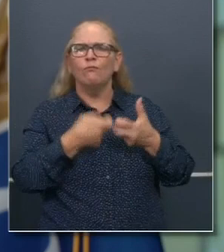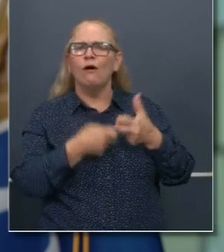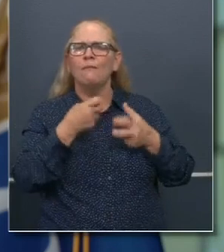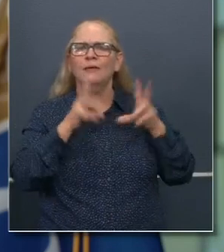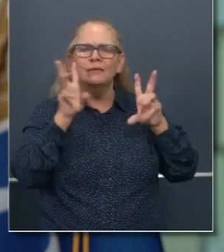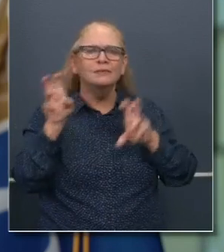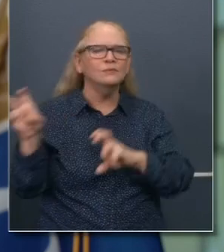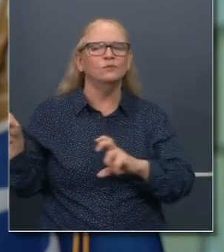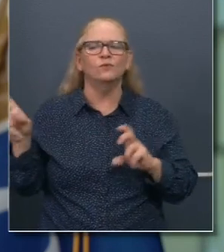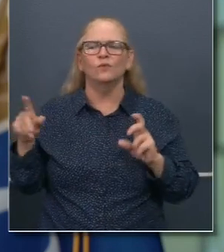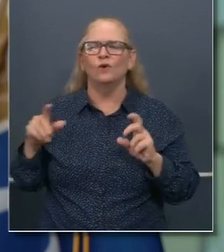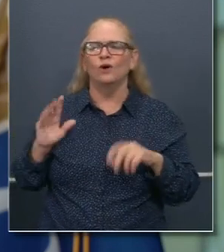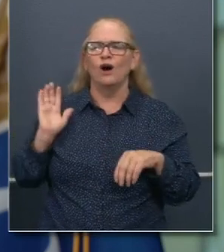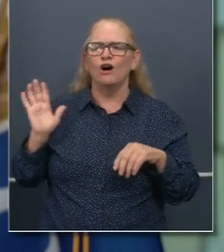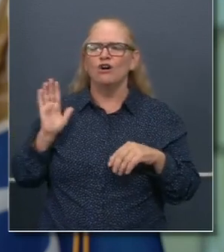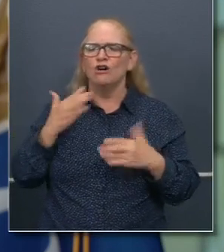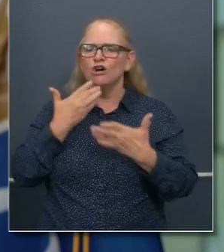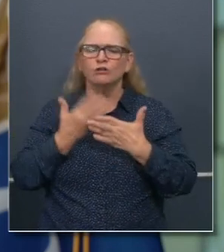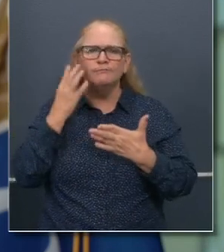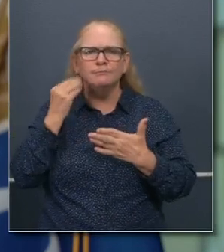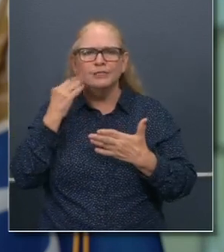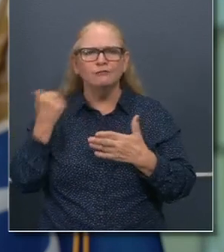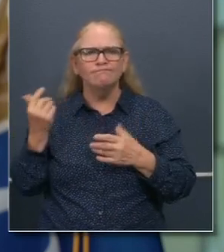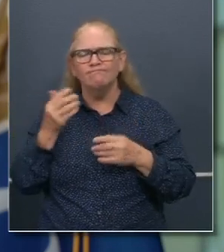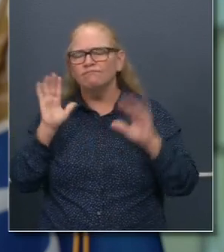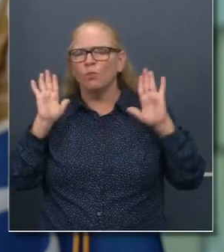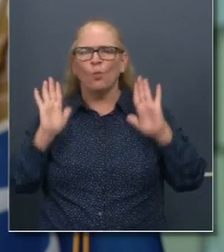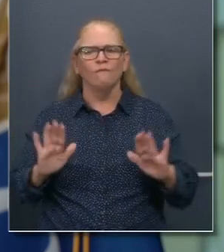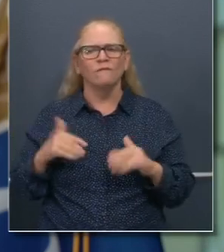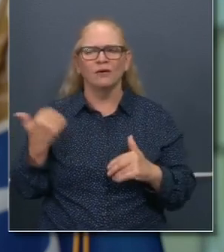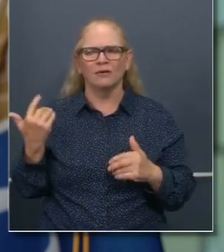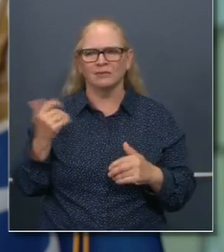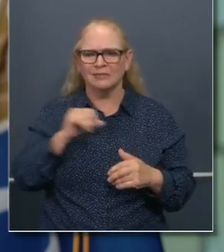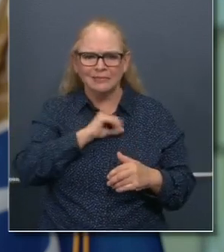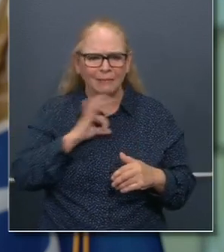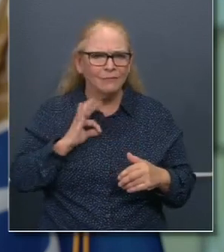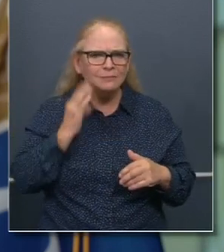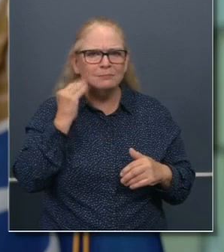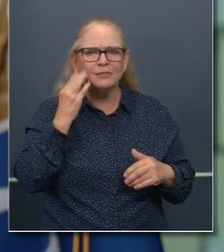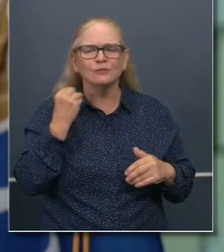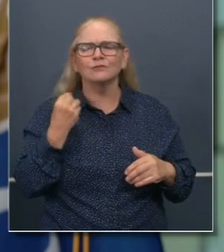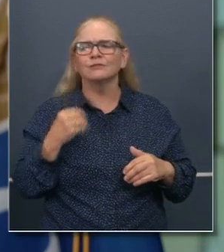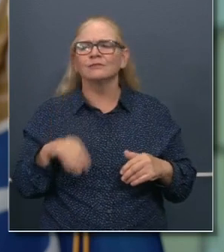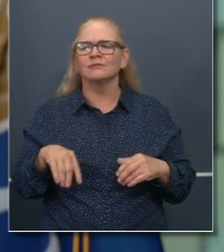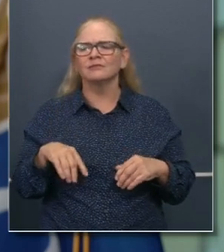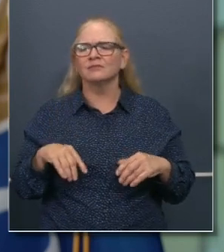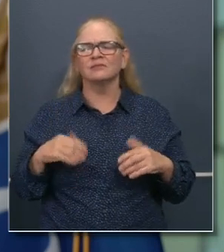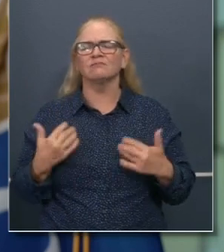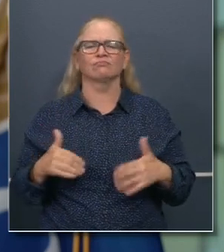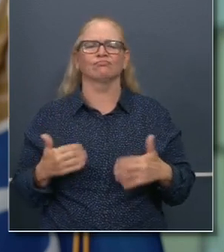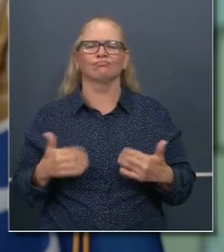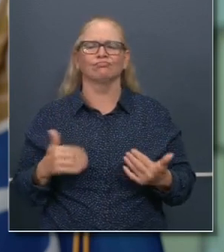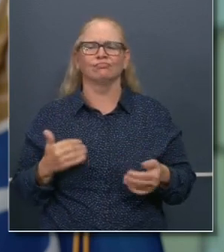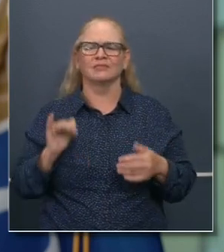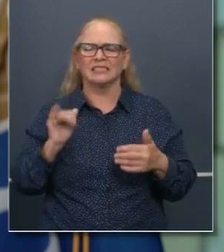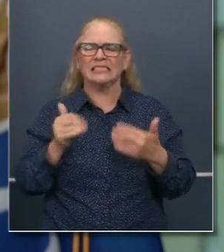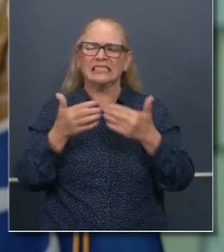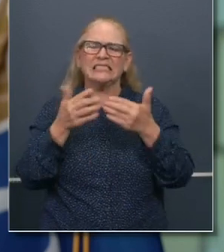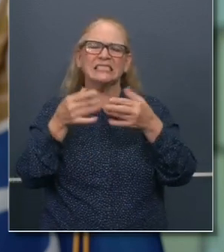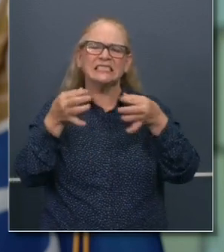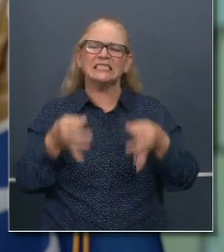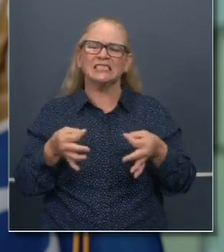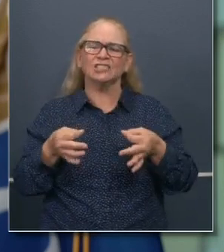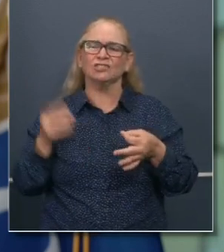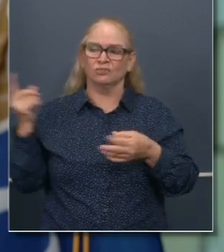executive experience, not just legislative experience, made it an easy decision when she announced her campaign